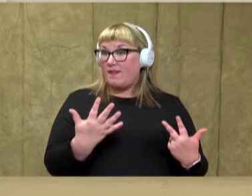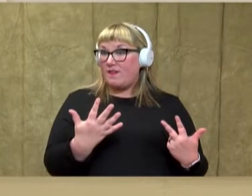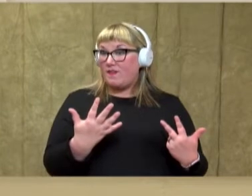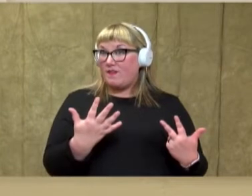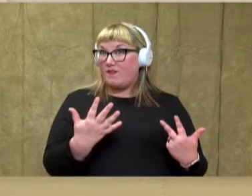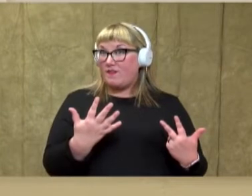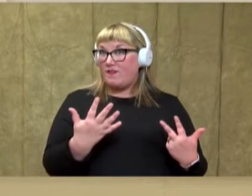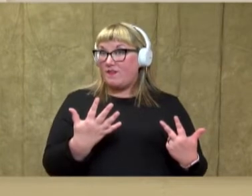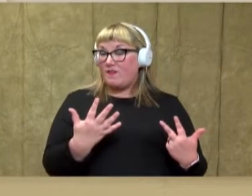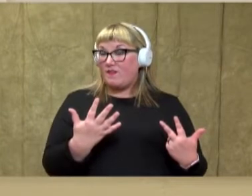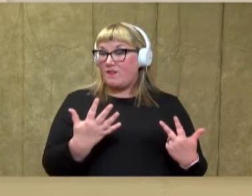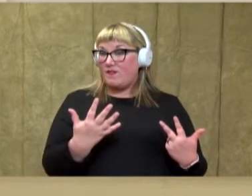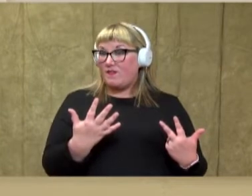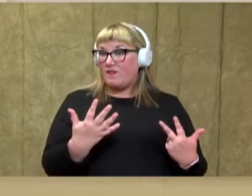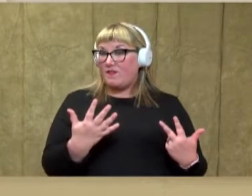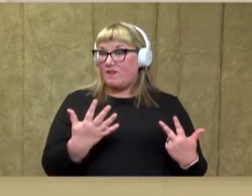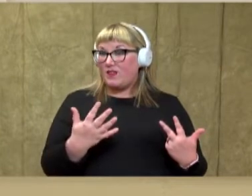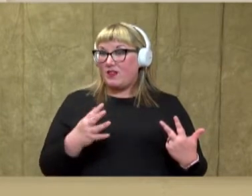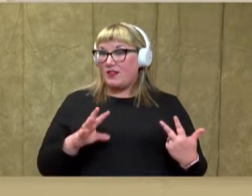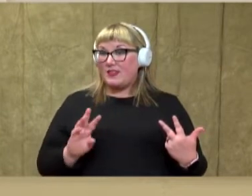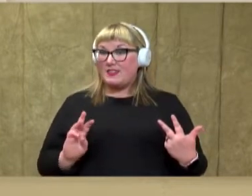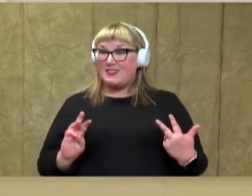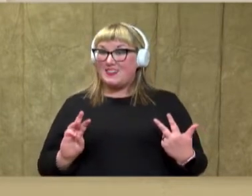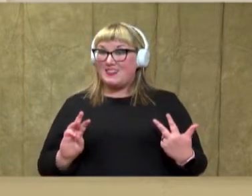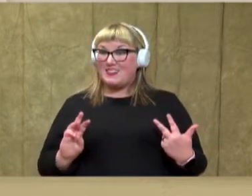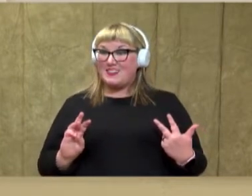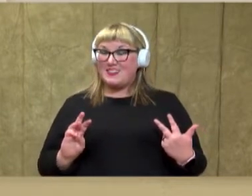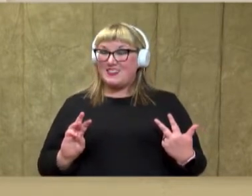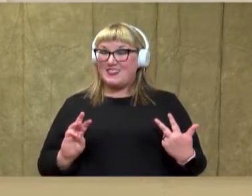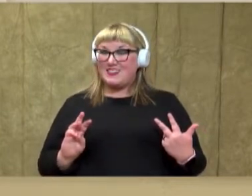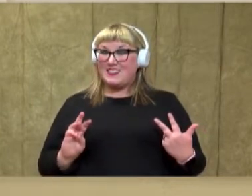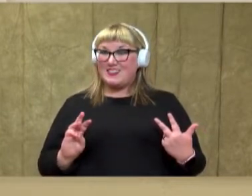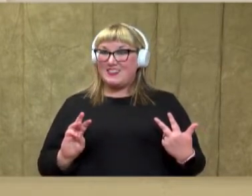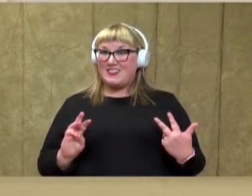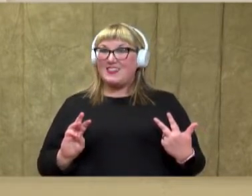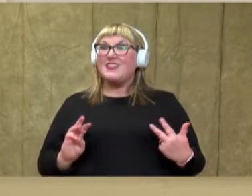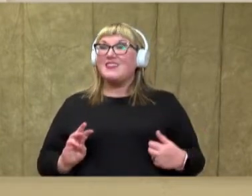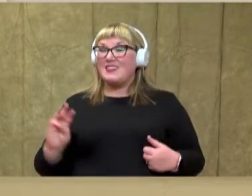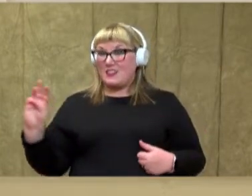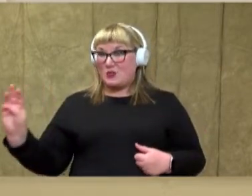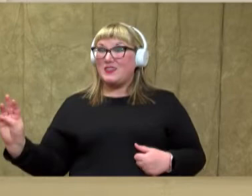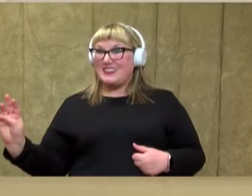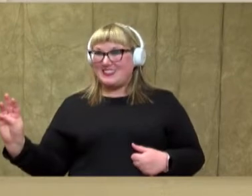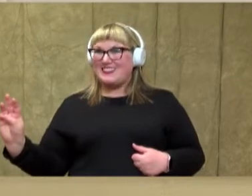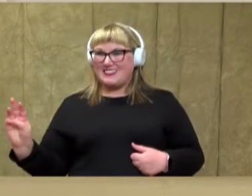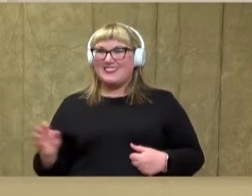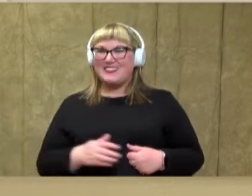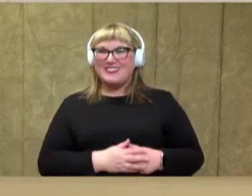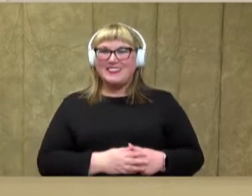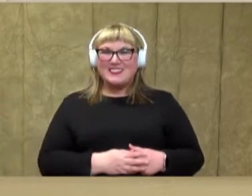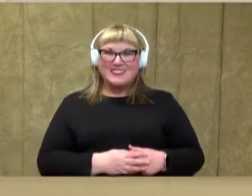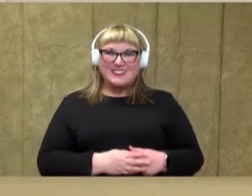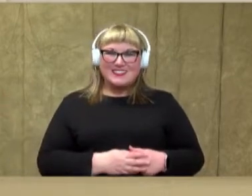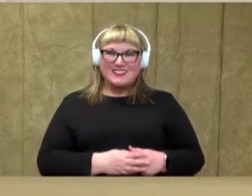5, 6. Very good.